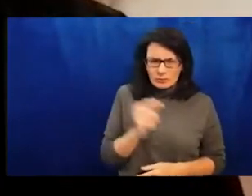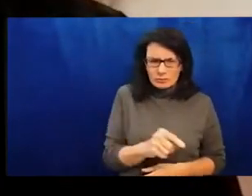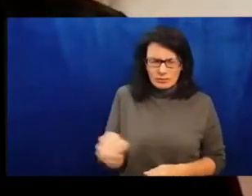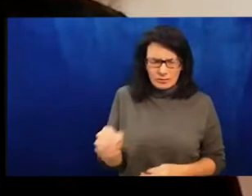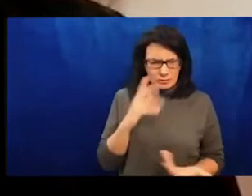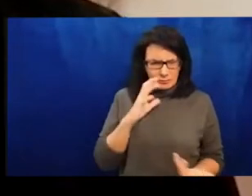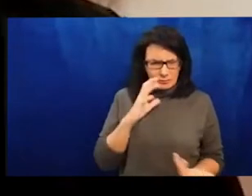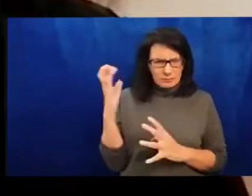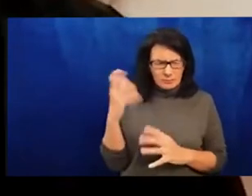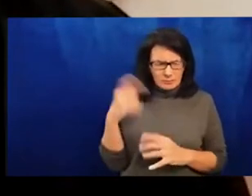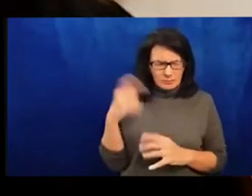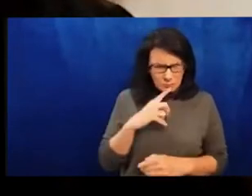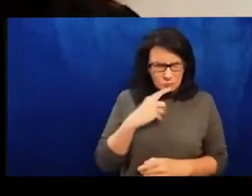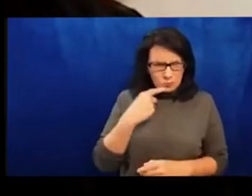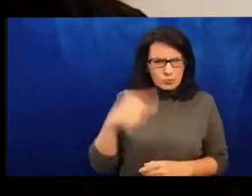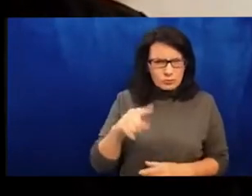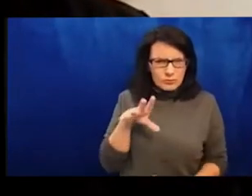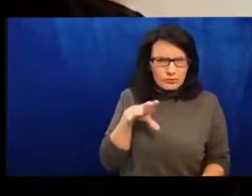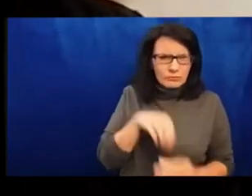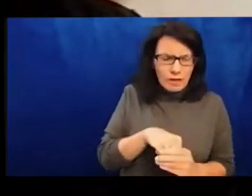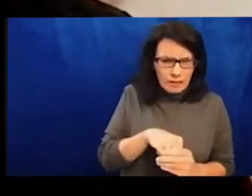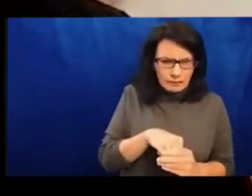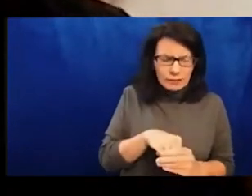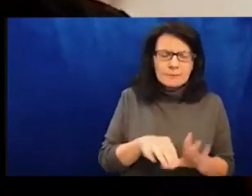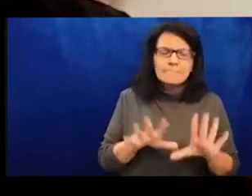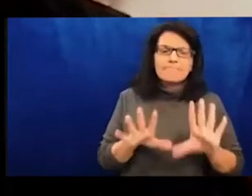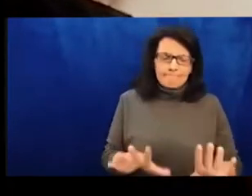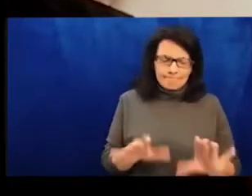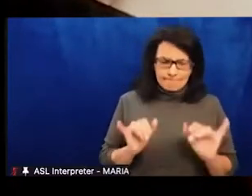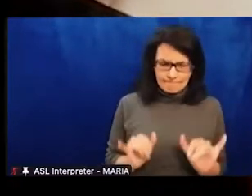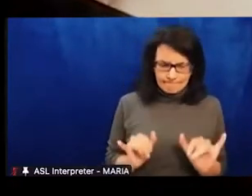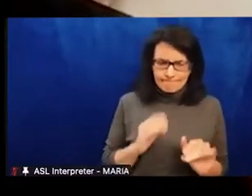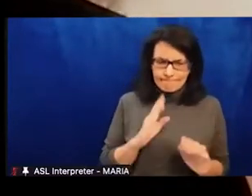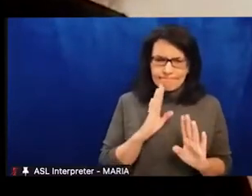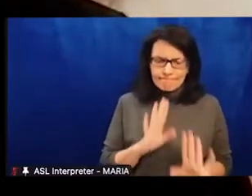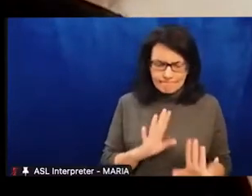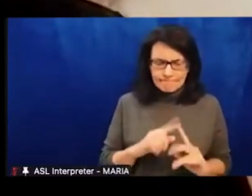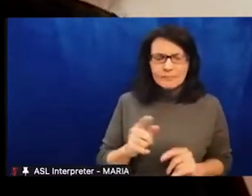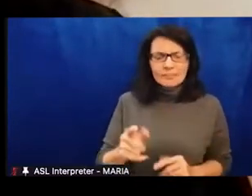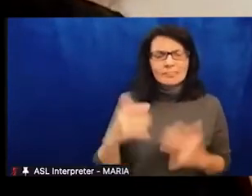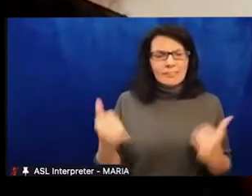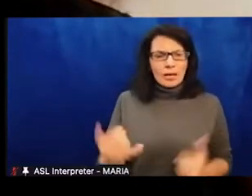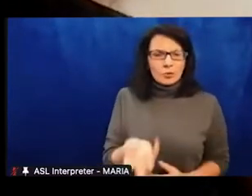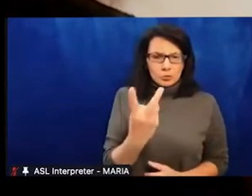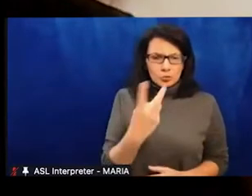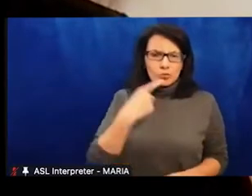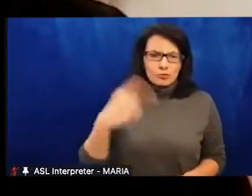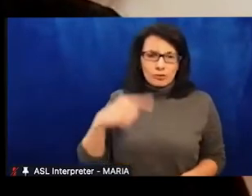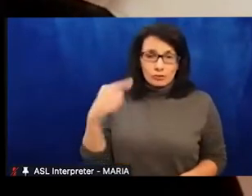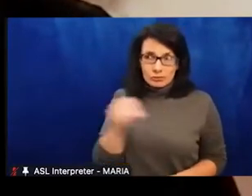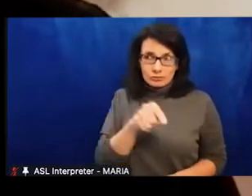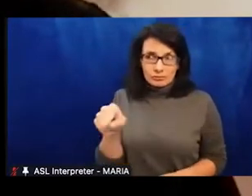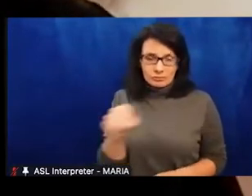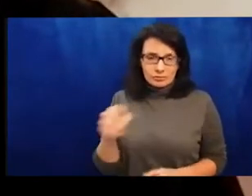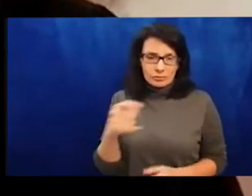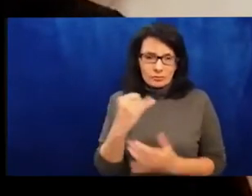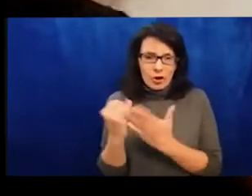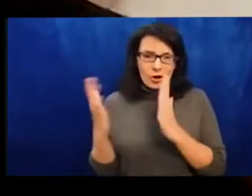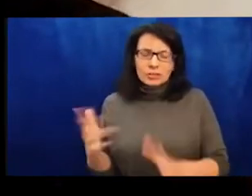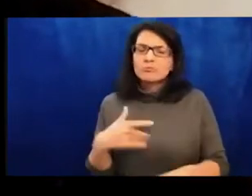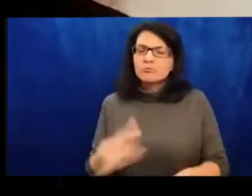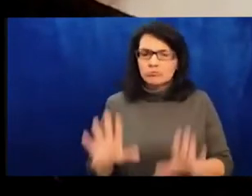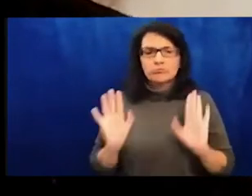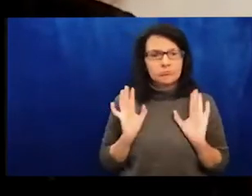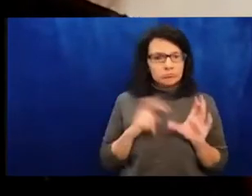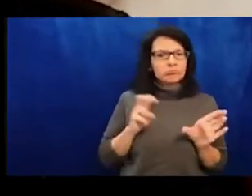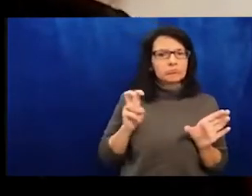simultaneously. This meant that our inclusion of one presentation by two Russian artists involved in the anti-war protests came as a surprise